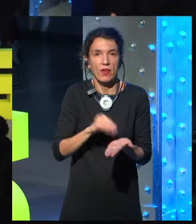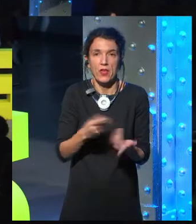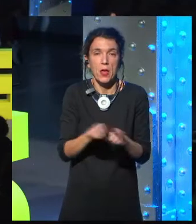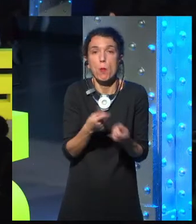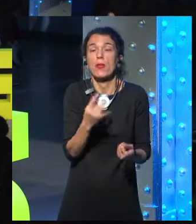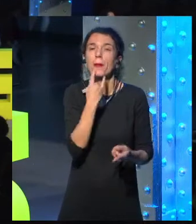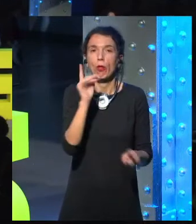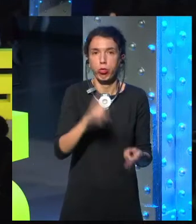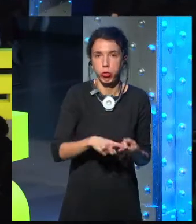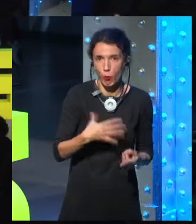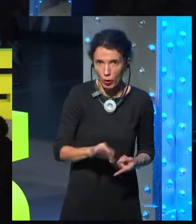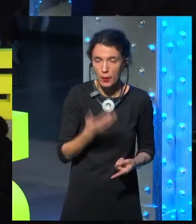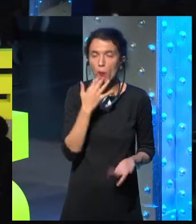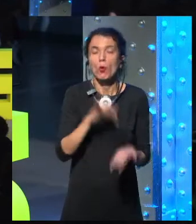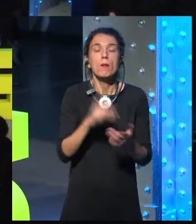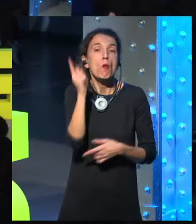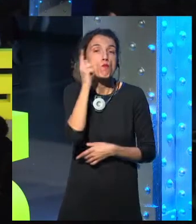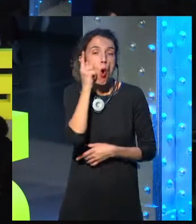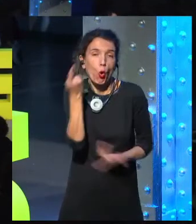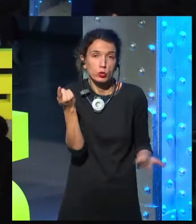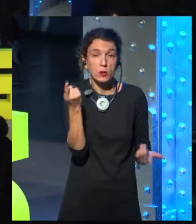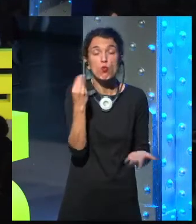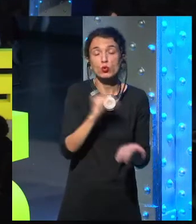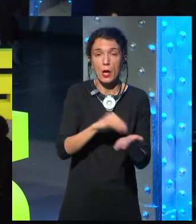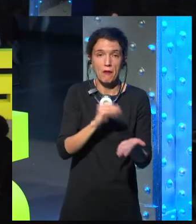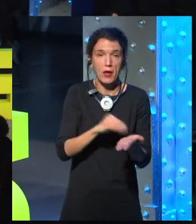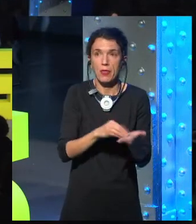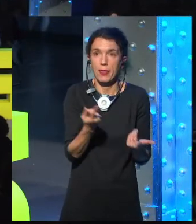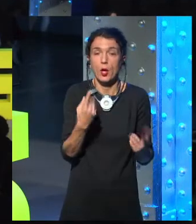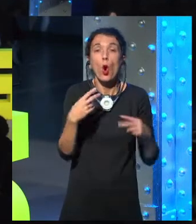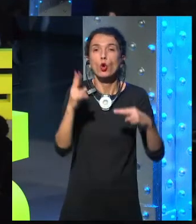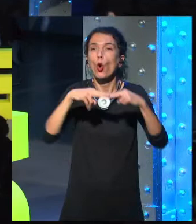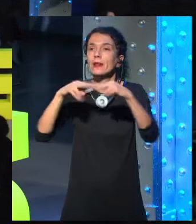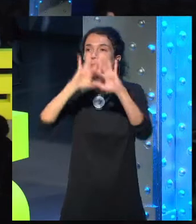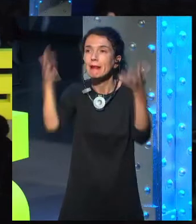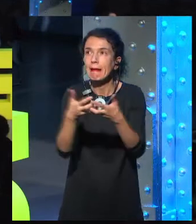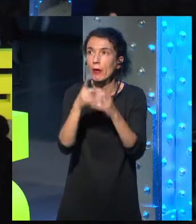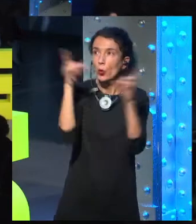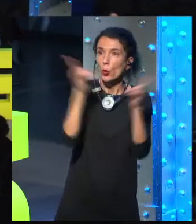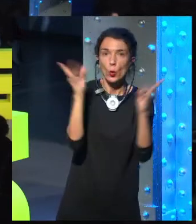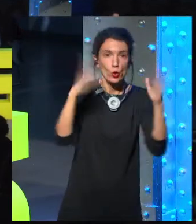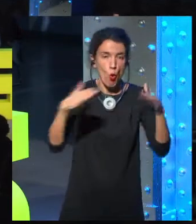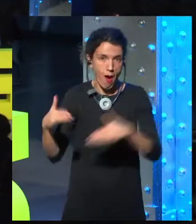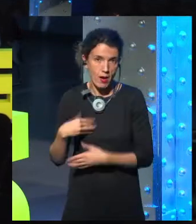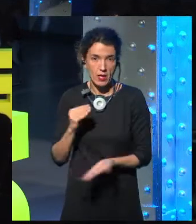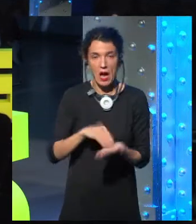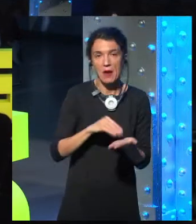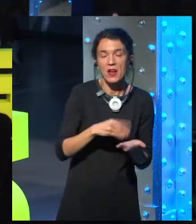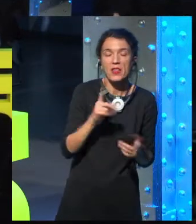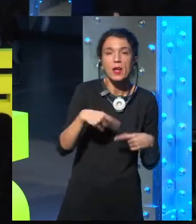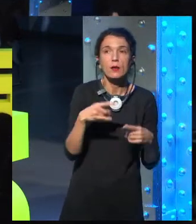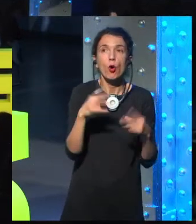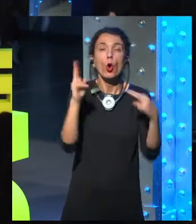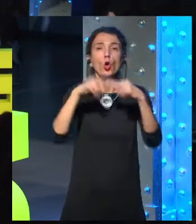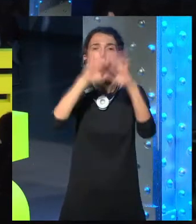network connection, things are very slow. You have an app that has been hacked because you have a